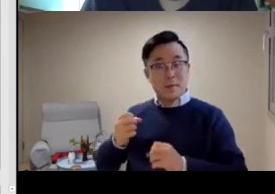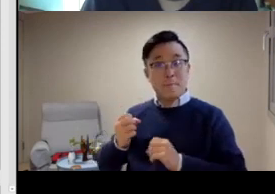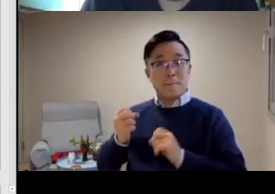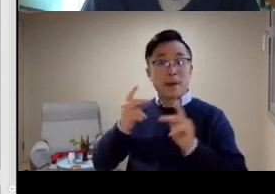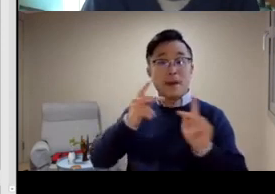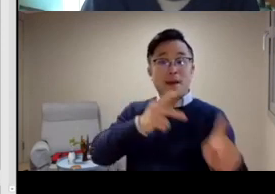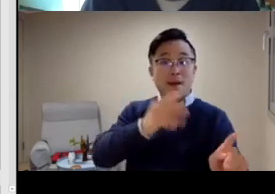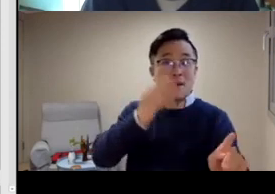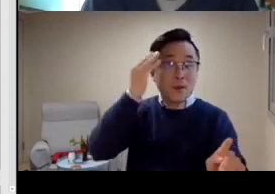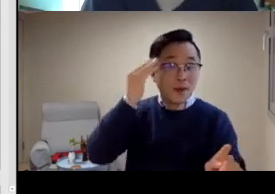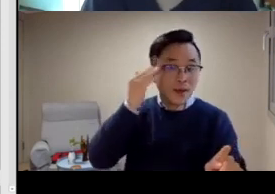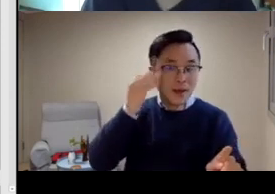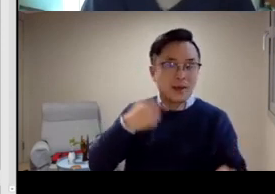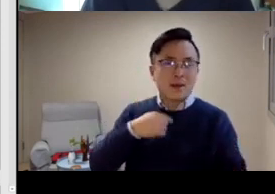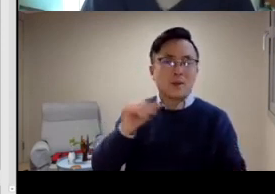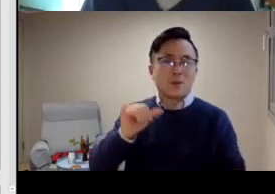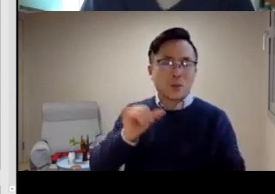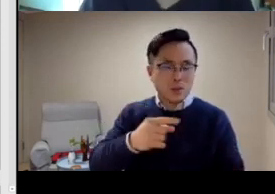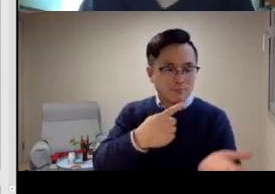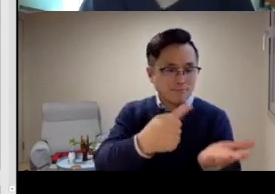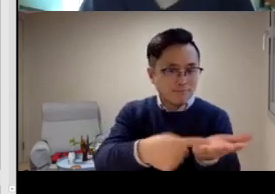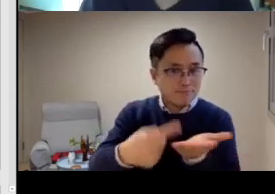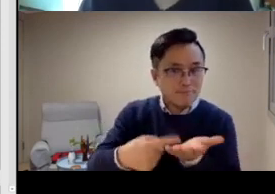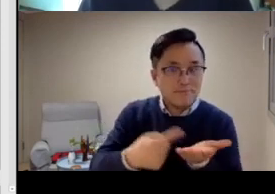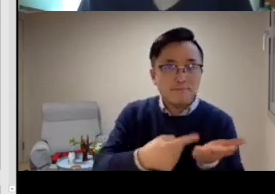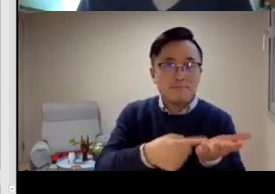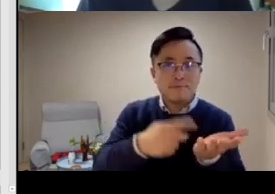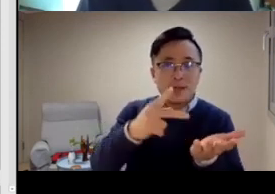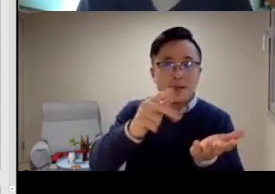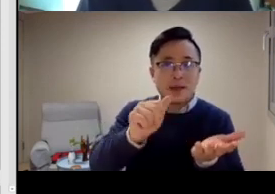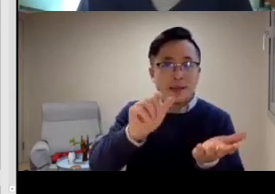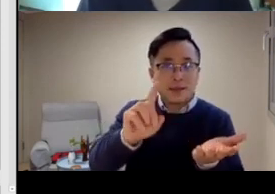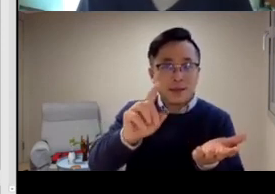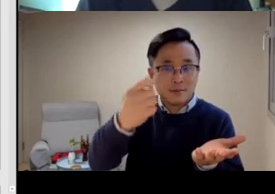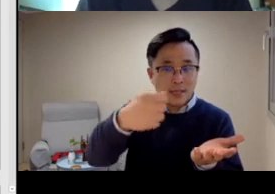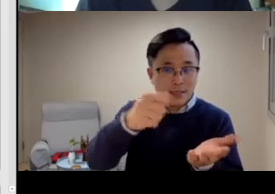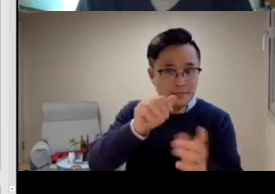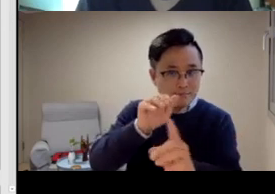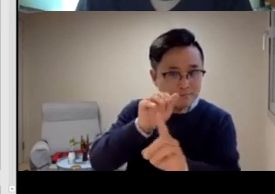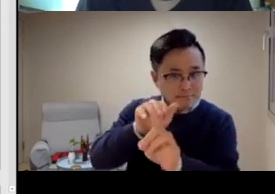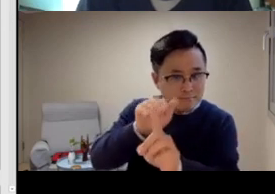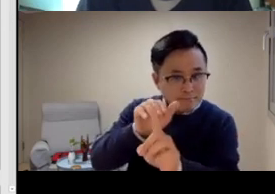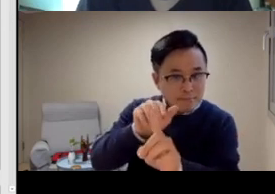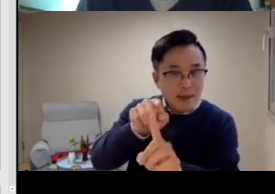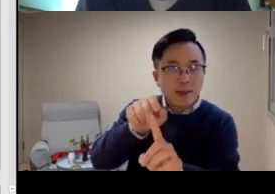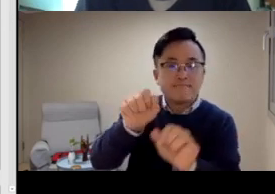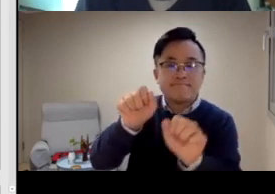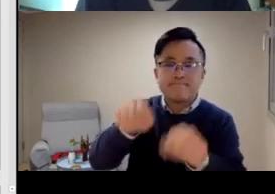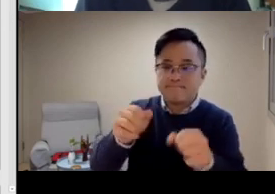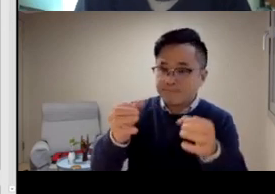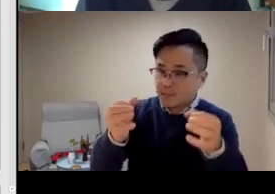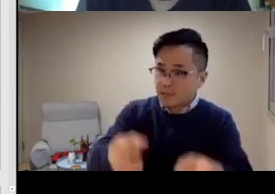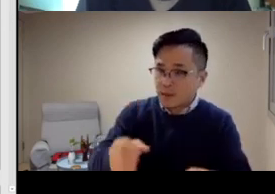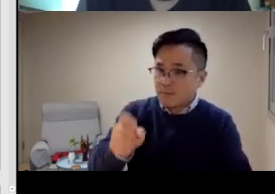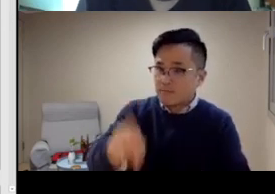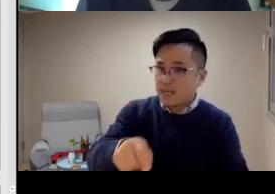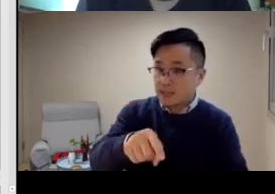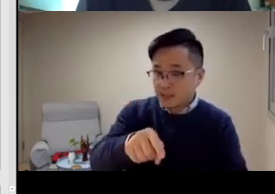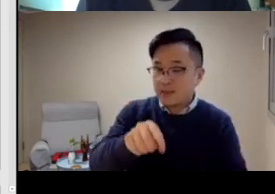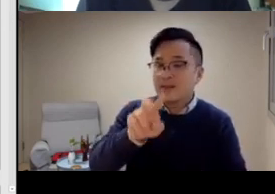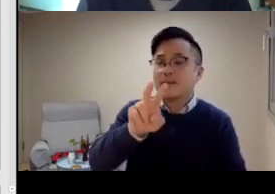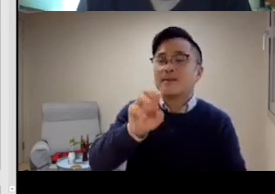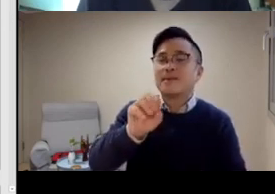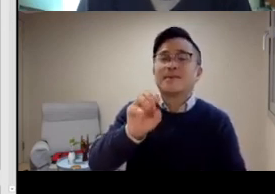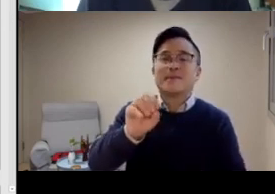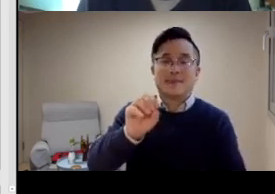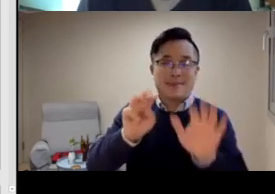impacted the community by doing that. So when I went back to Korea, I started discussing with people at the Korean Association